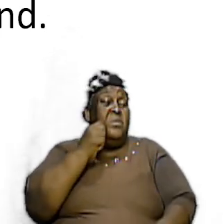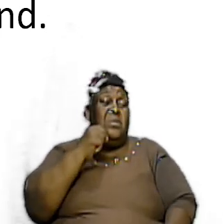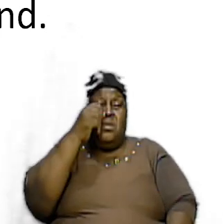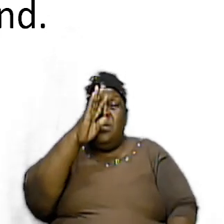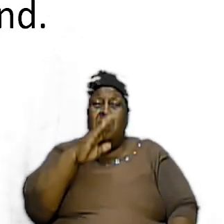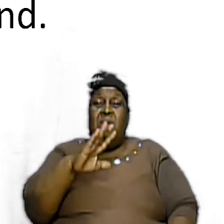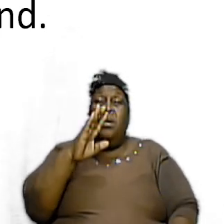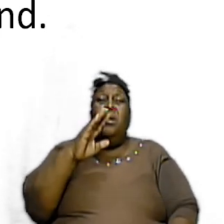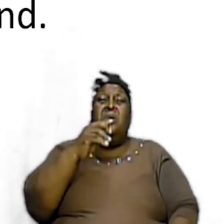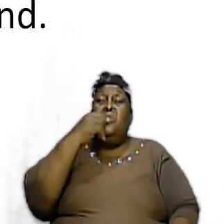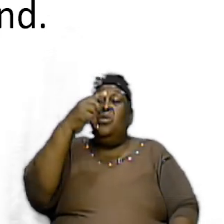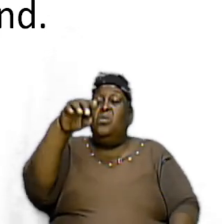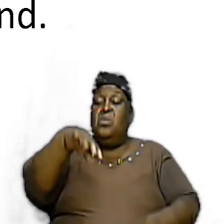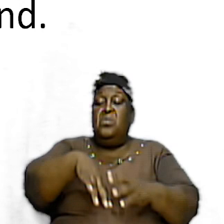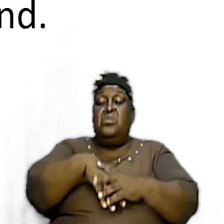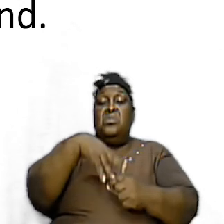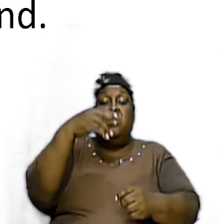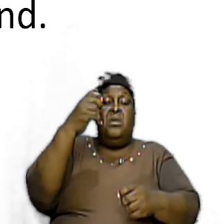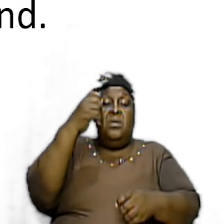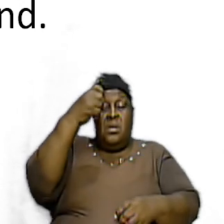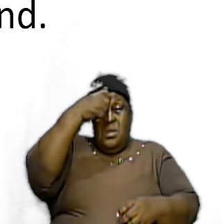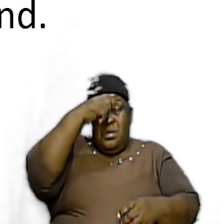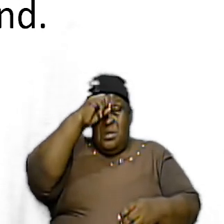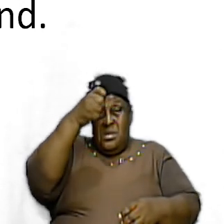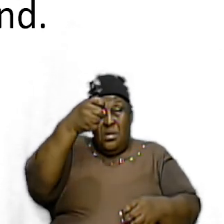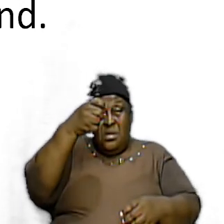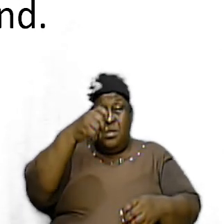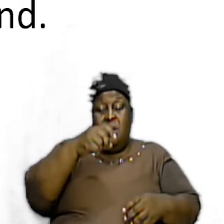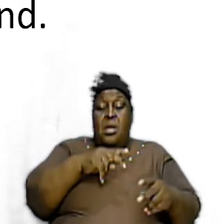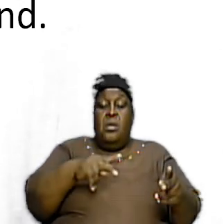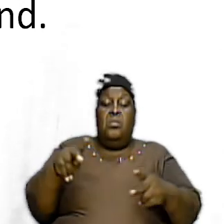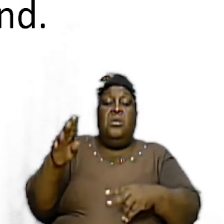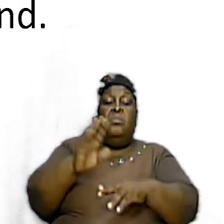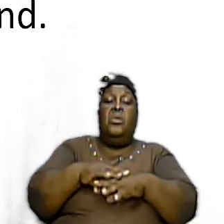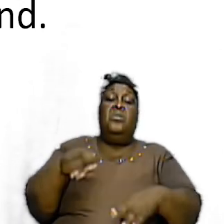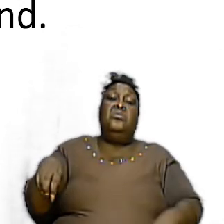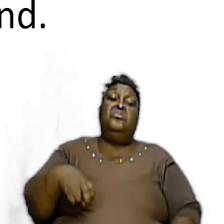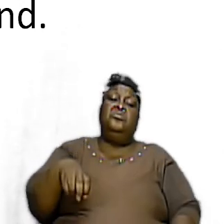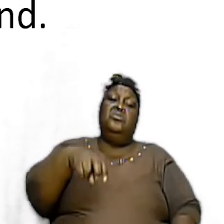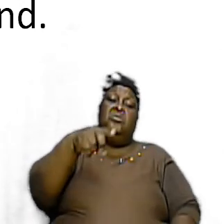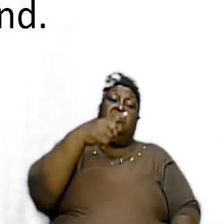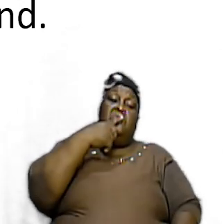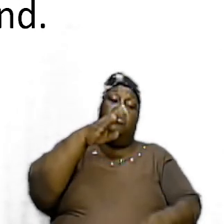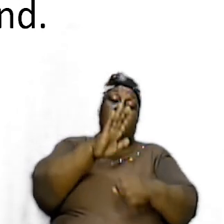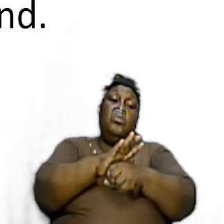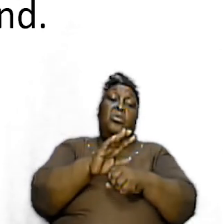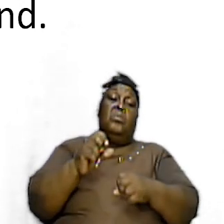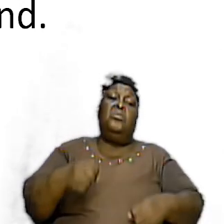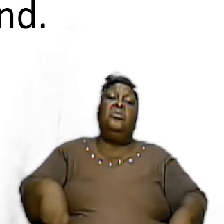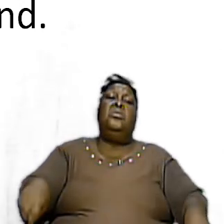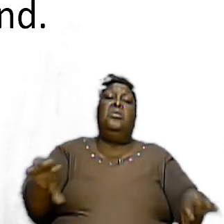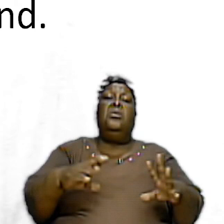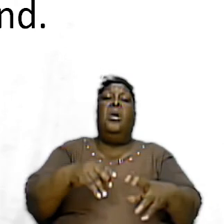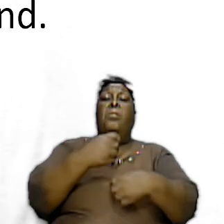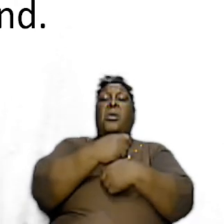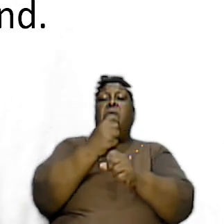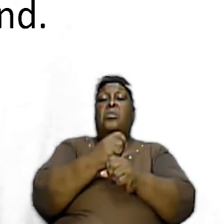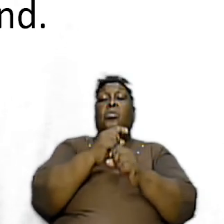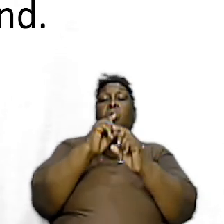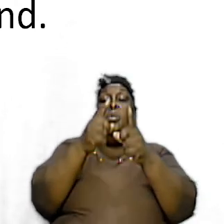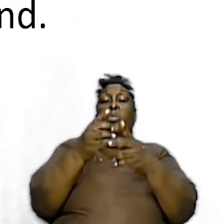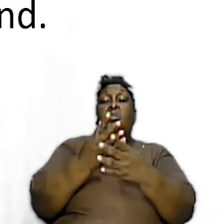out of Egypt and put them on the journey to the promised land and allowed them to go through the wilderness